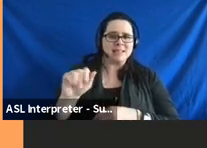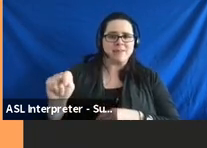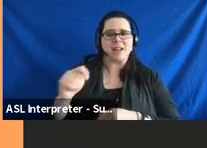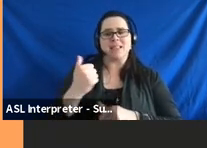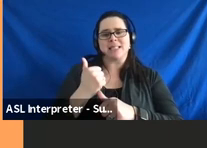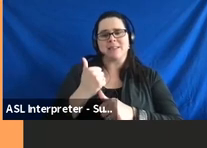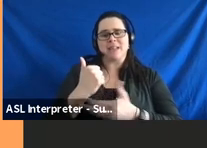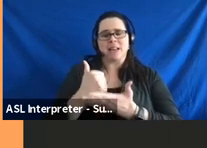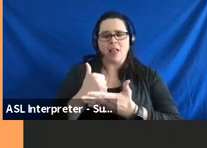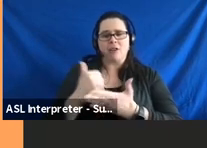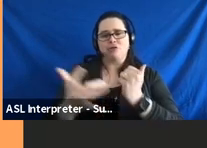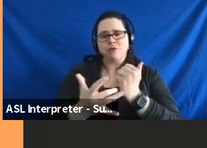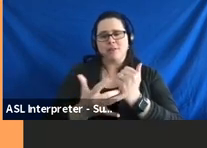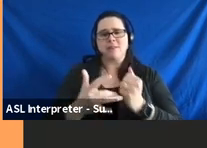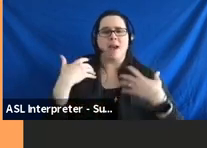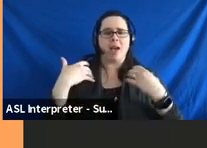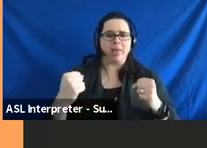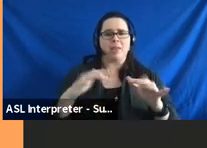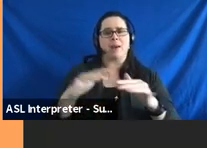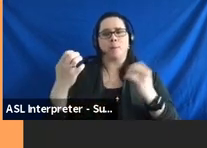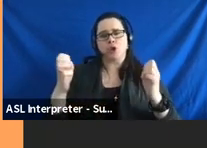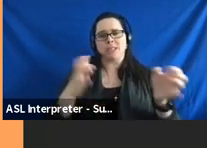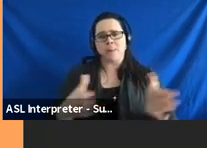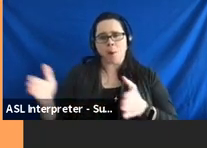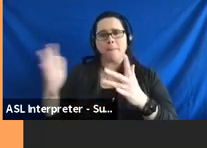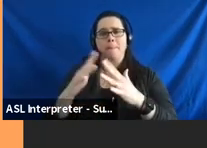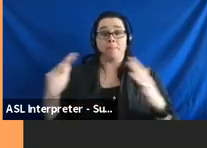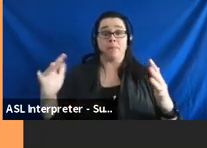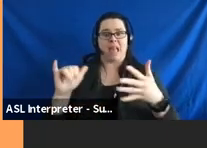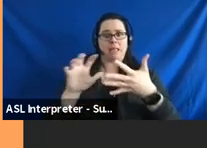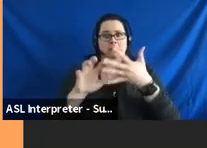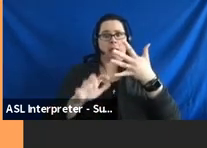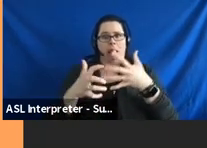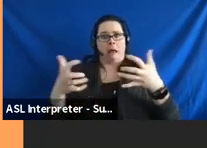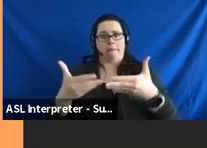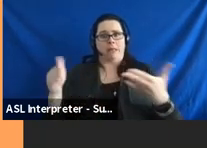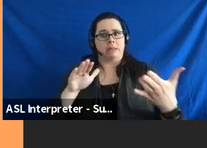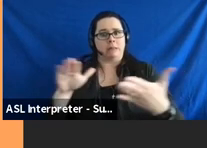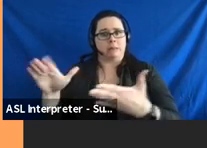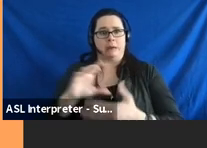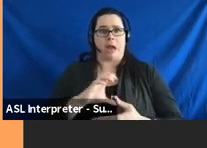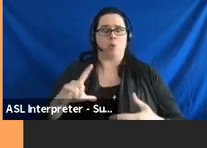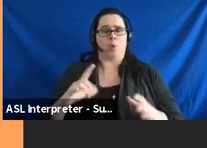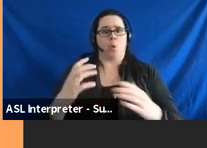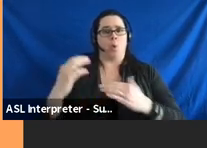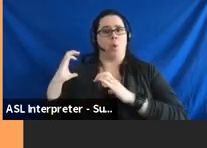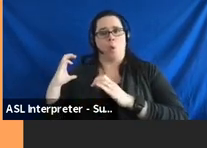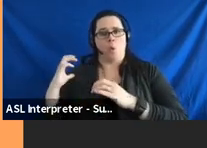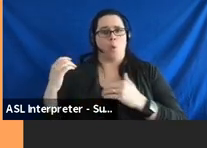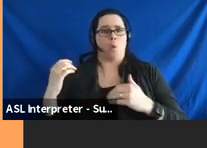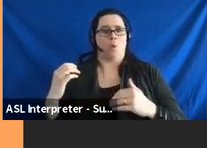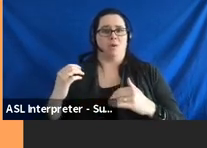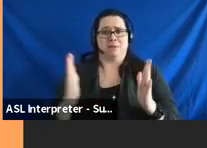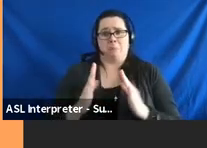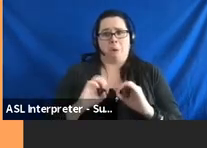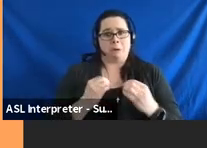education, and emergency preparation. Well, that is a lot of stuff for the council to take on on being a small